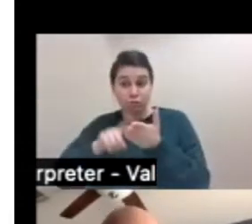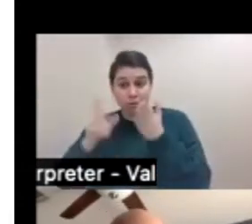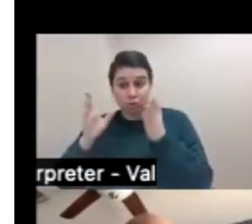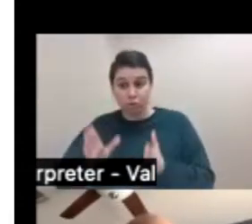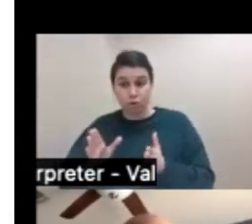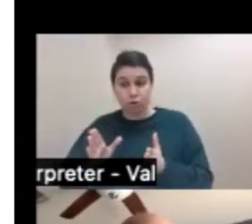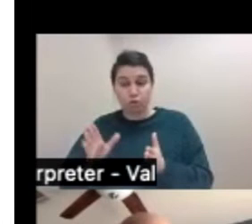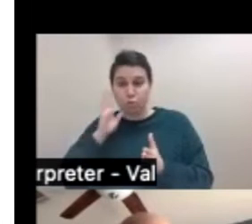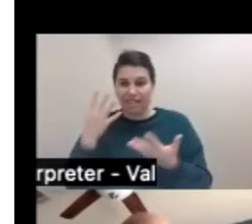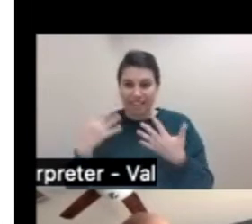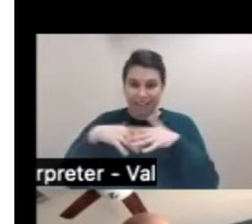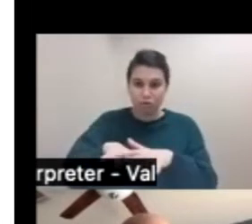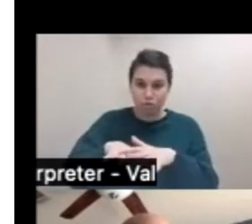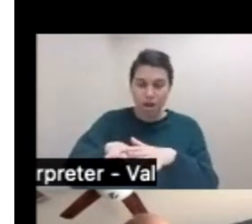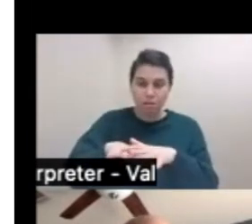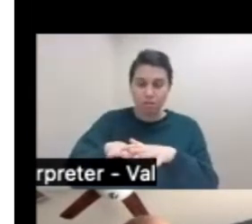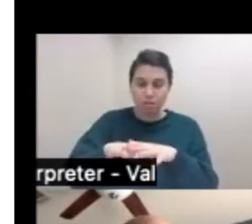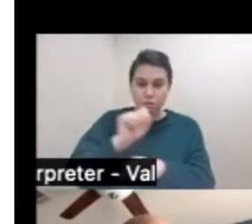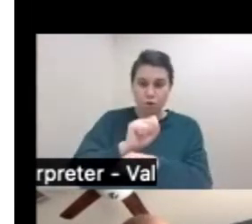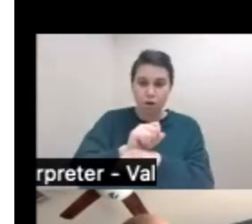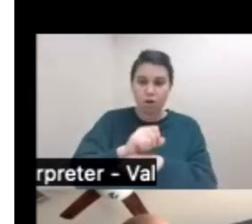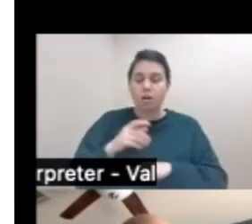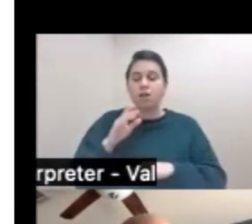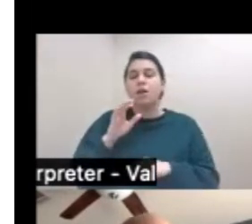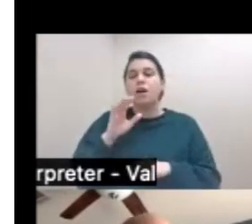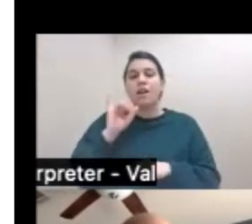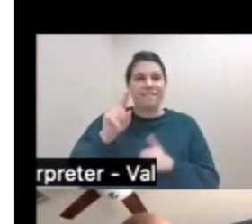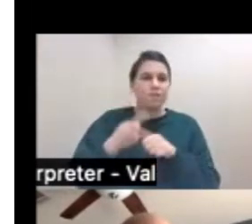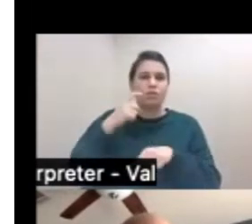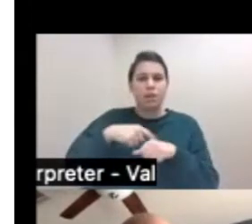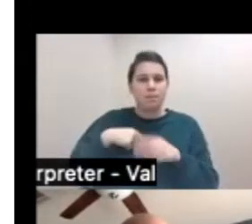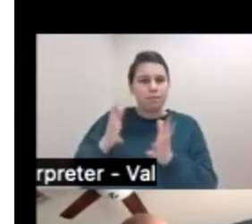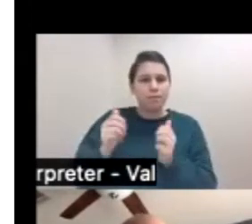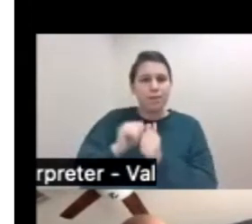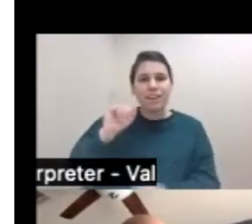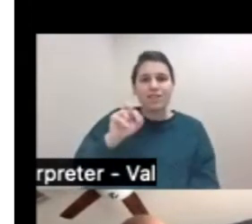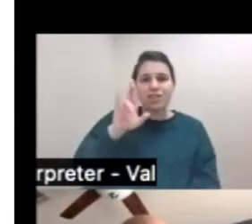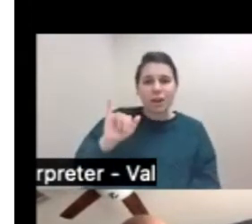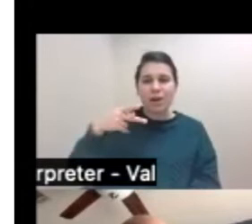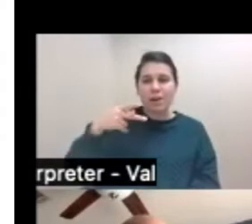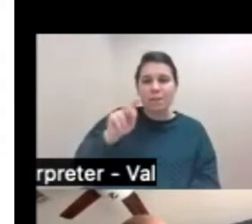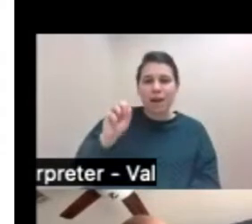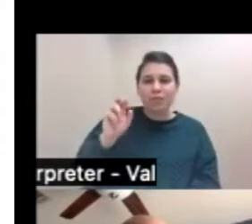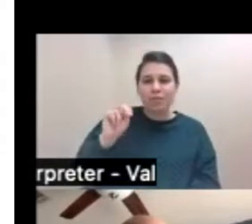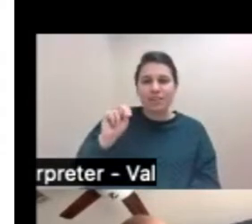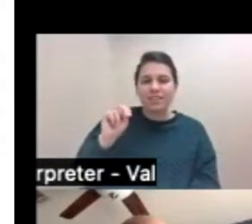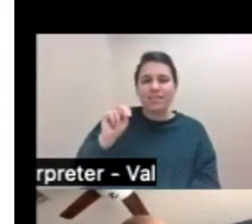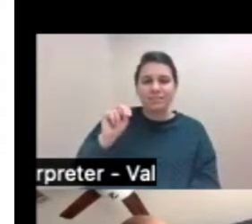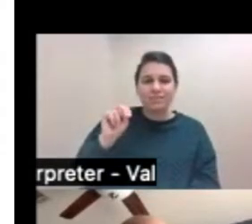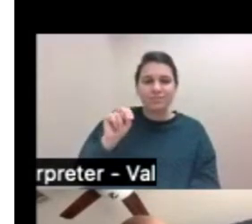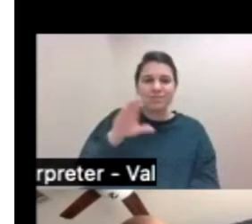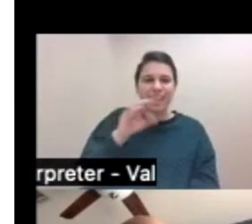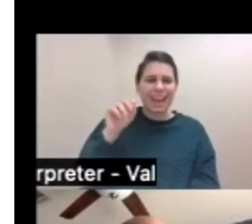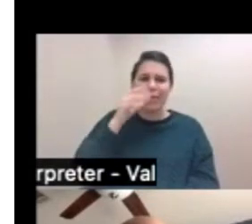first time, heard talk Jerry Patterson and Marion Forgach from the Oregon Social Learning Center, you see their